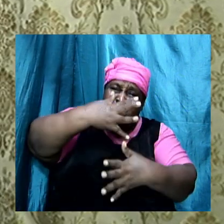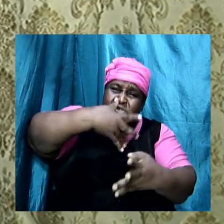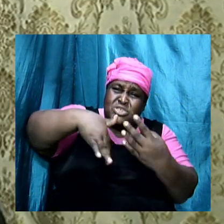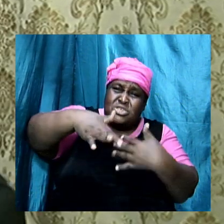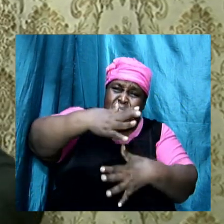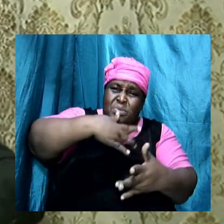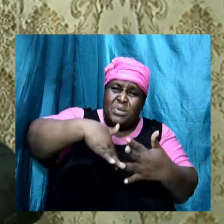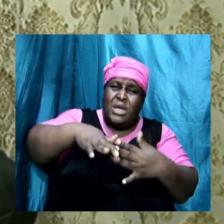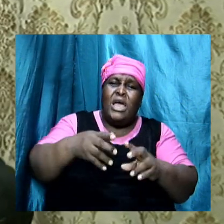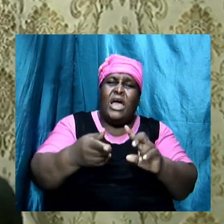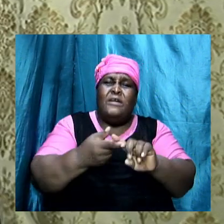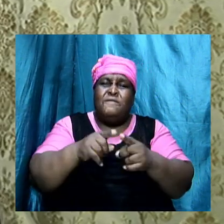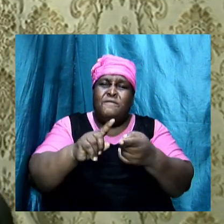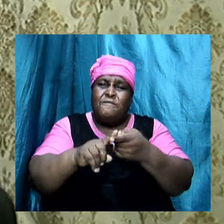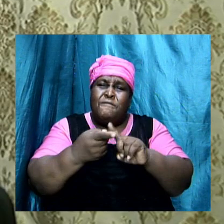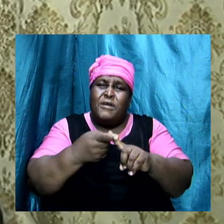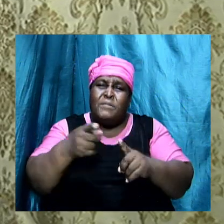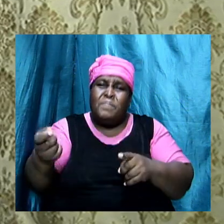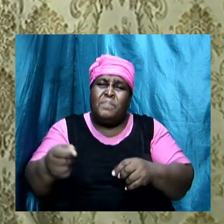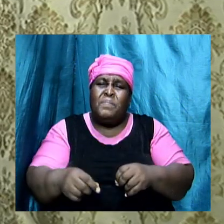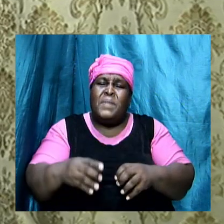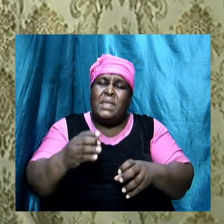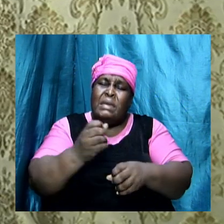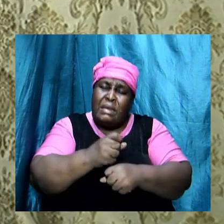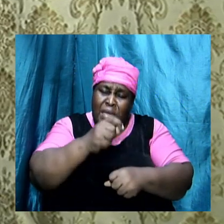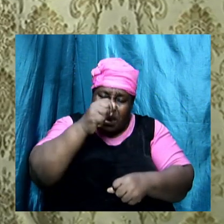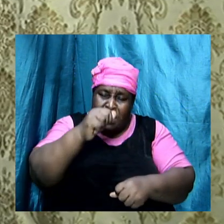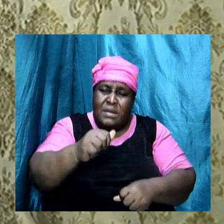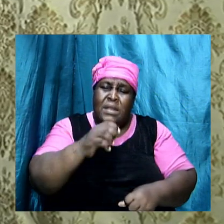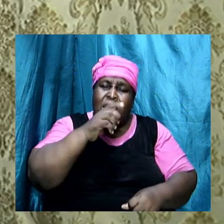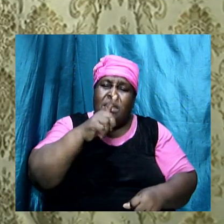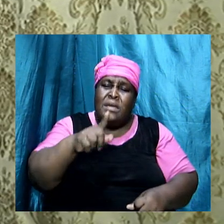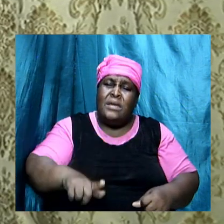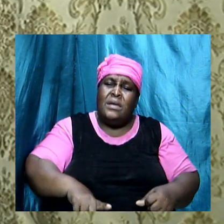befriend them. Get the ladies to seduce the men.